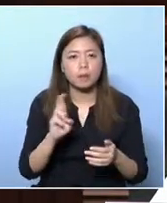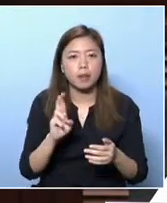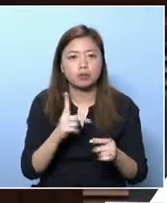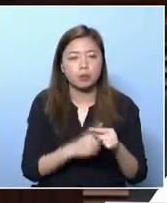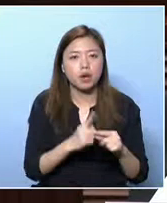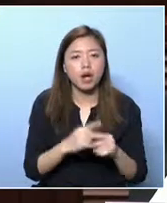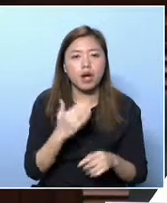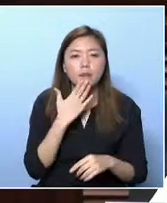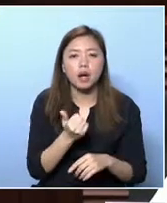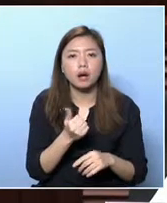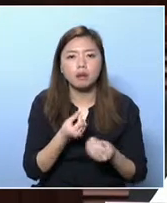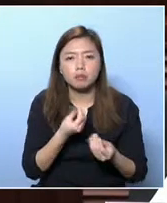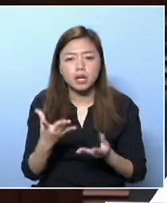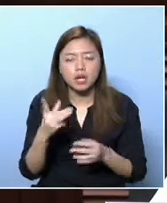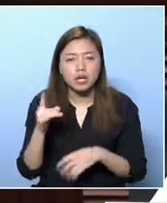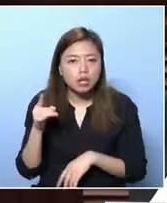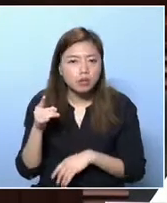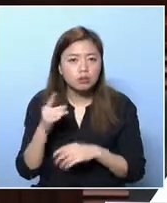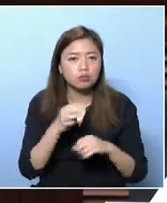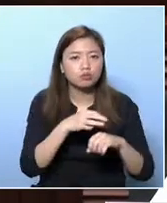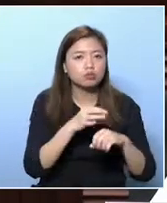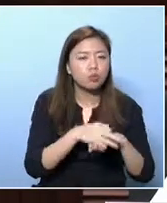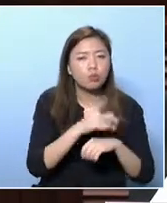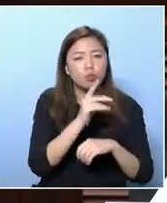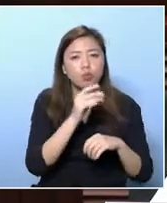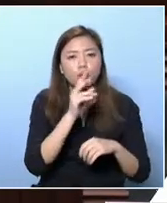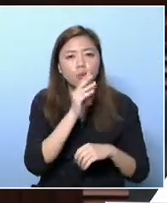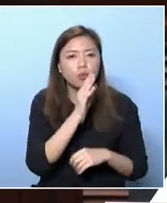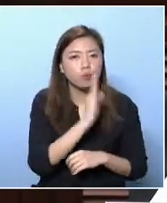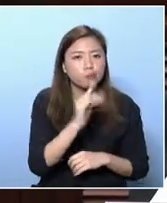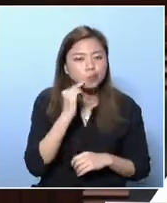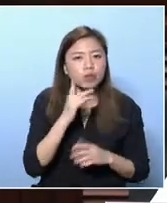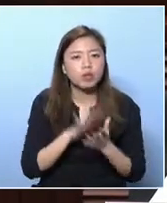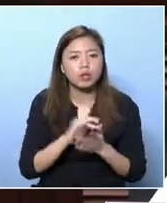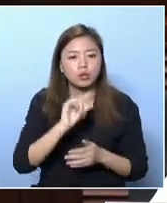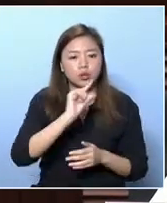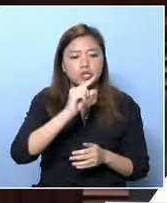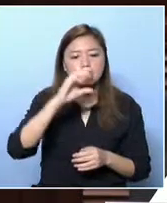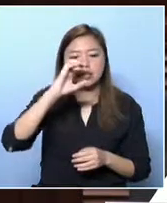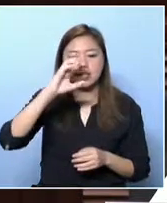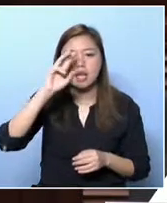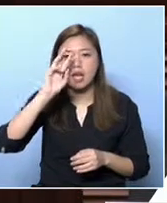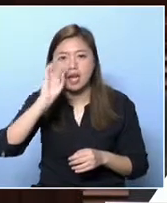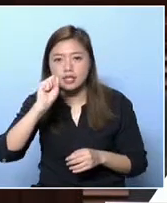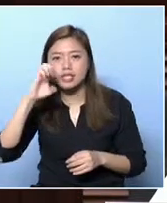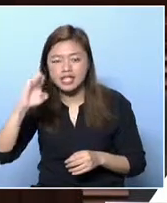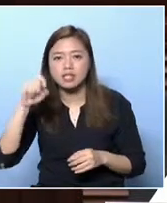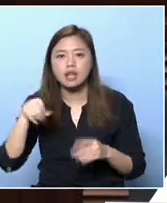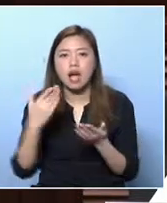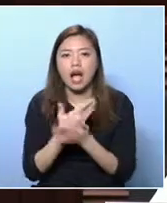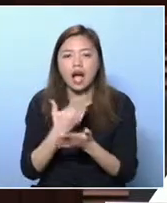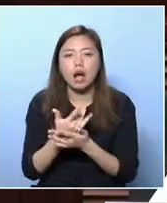in Chinese, and they also require a pass in DSC Chinese subjects.